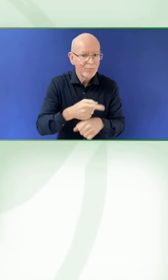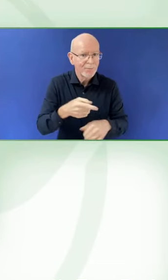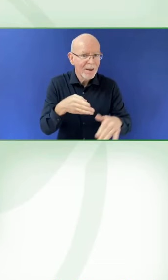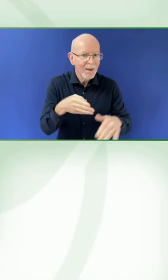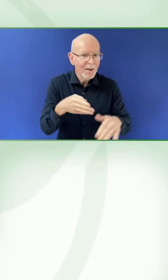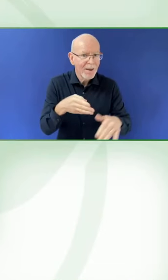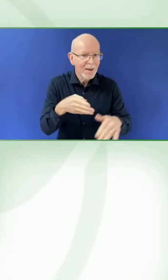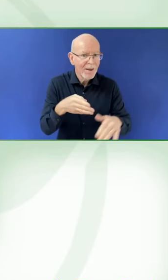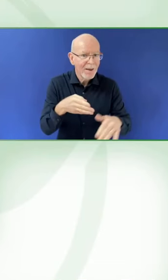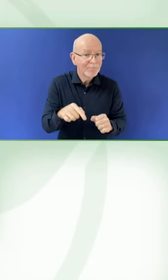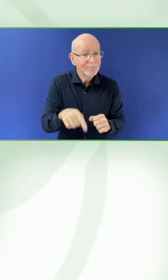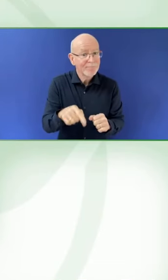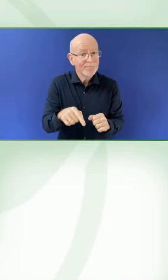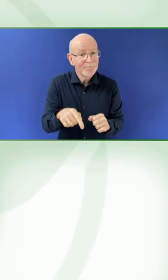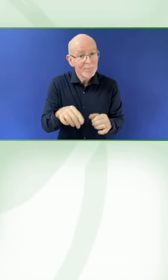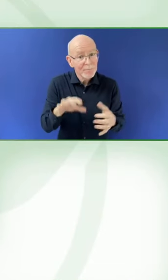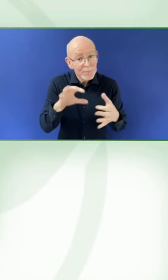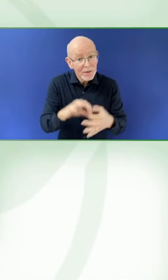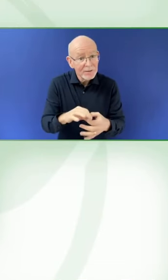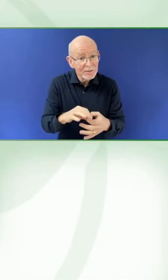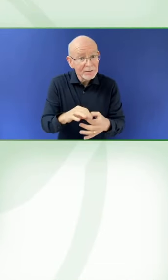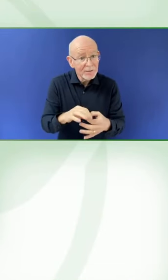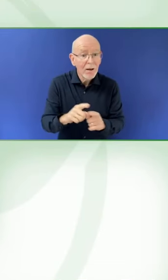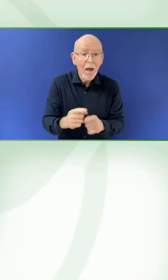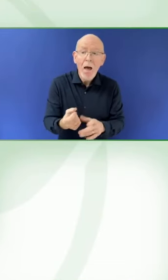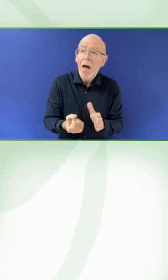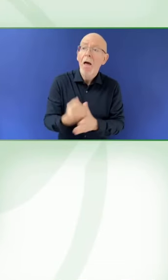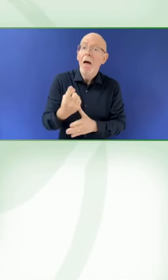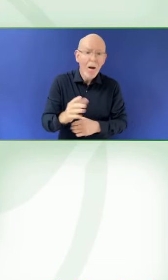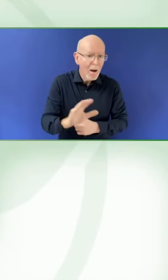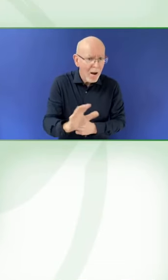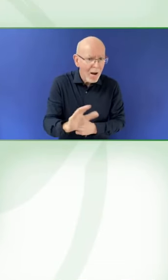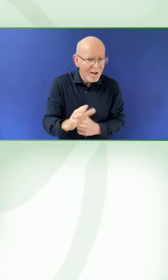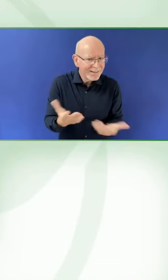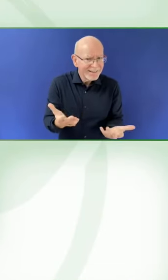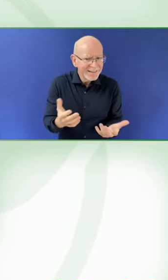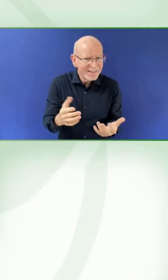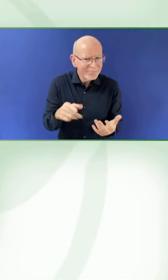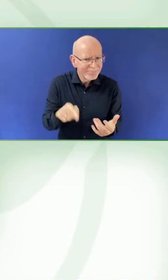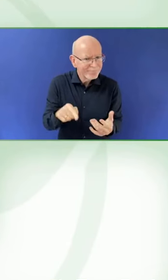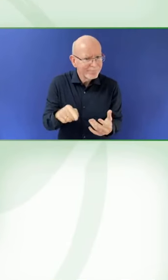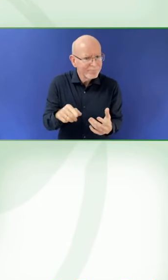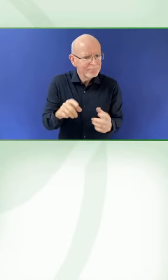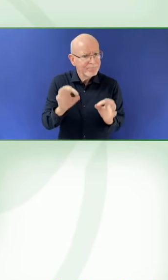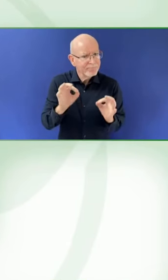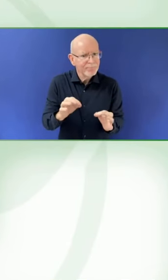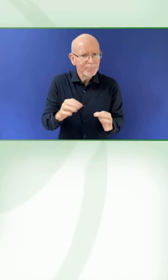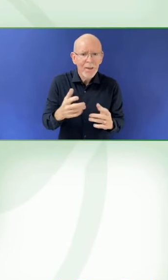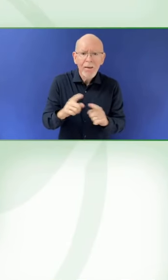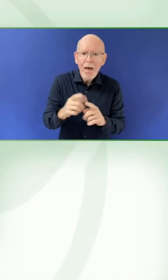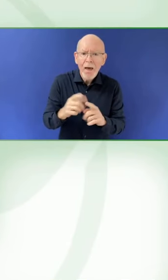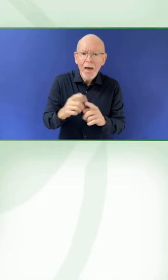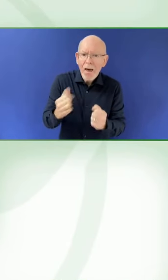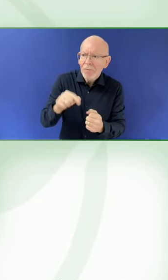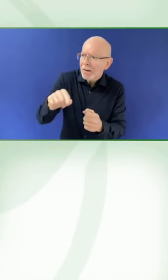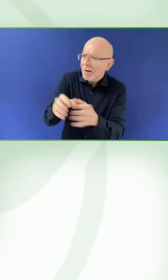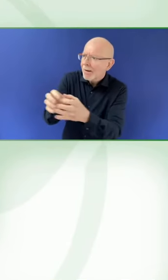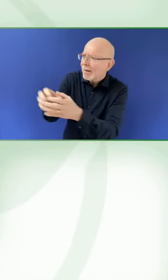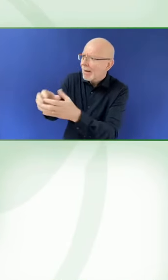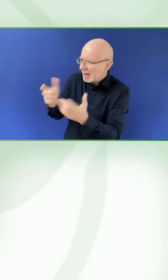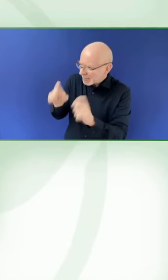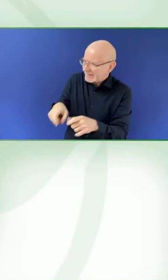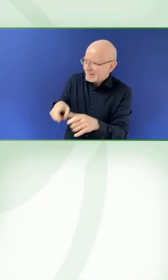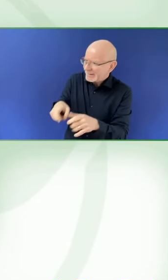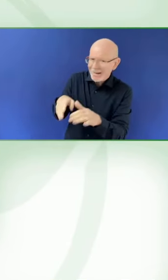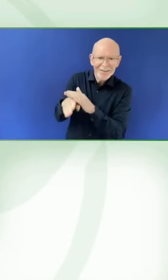sign language can facilitate that in a call. And if we don't focus on that knowledge piece in society, then we won't